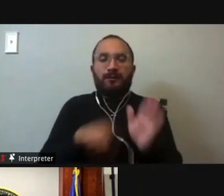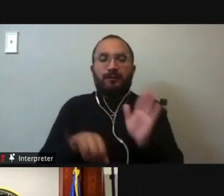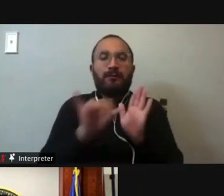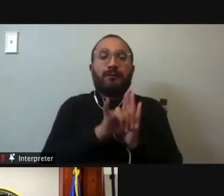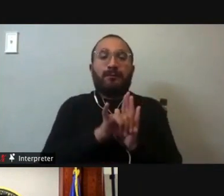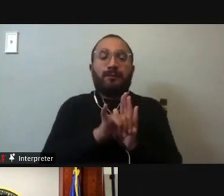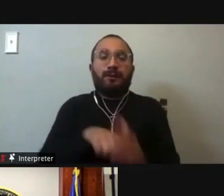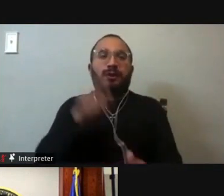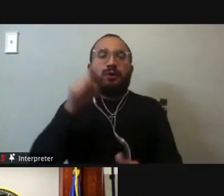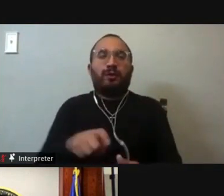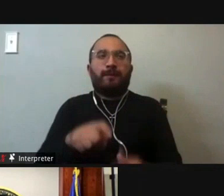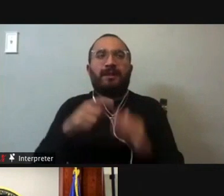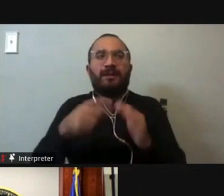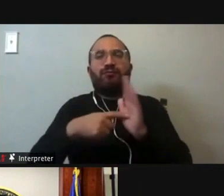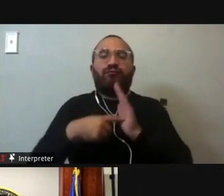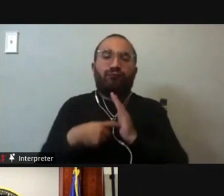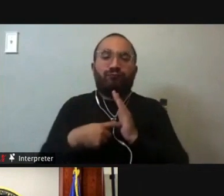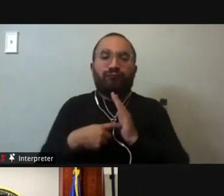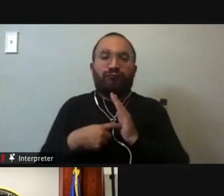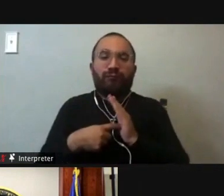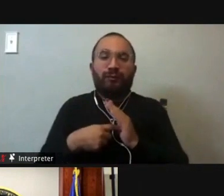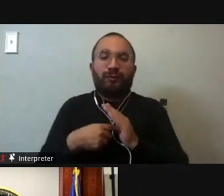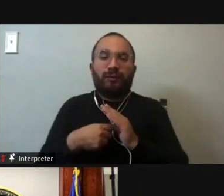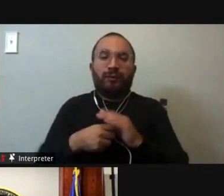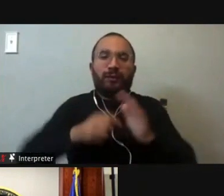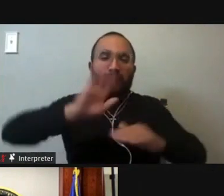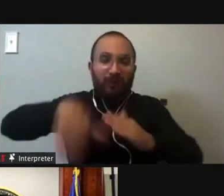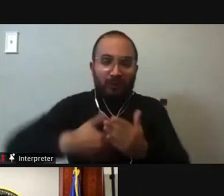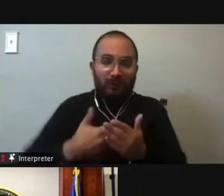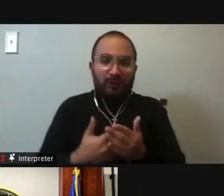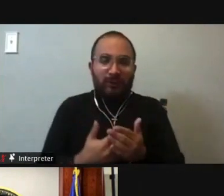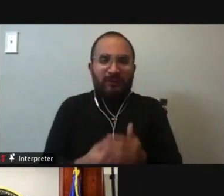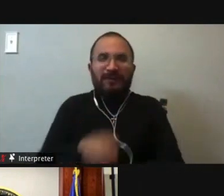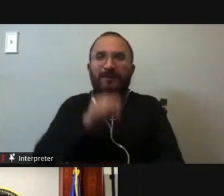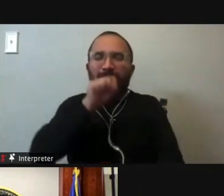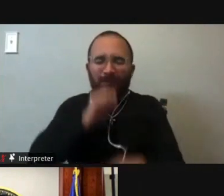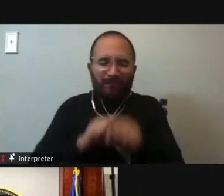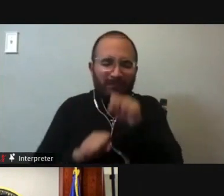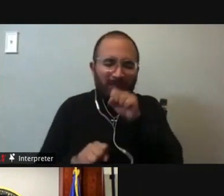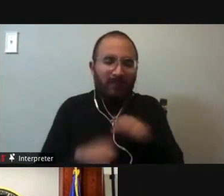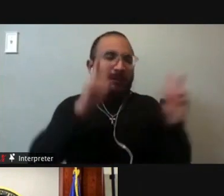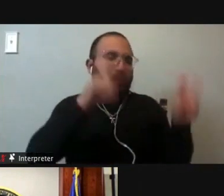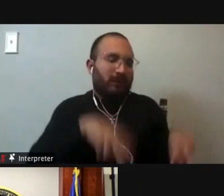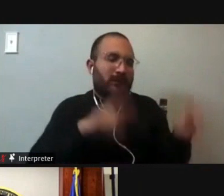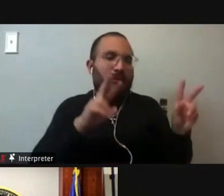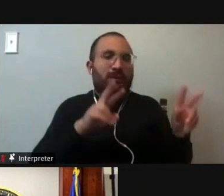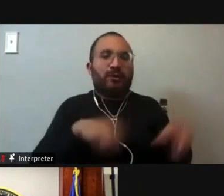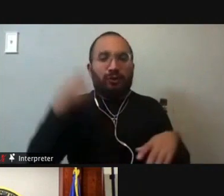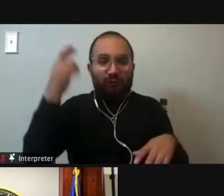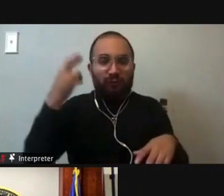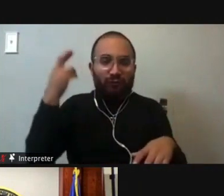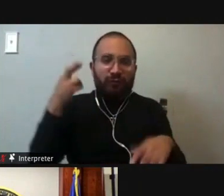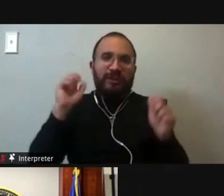that we are, we all suffer from some form of implicit bias. And that can impact